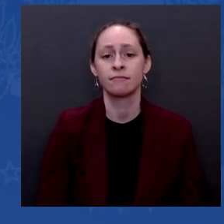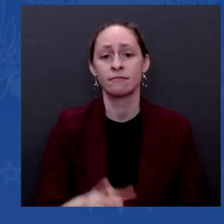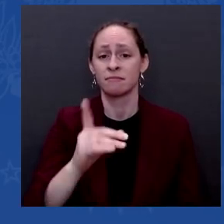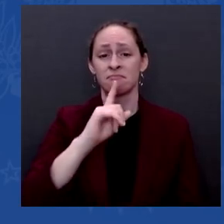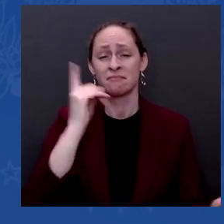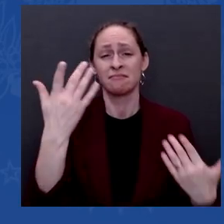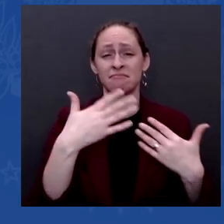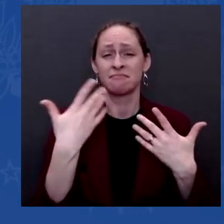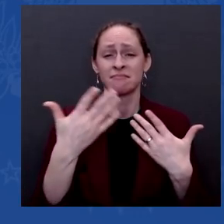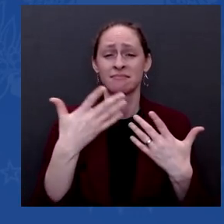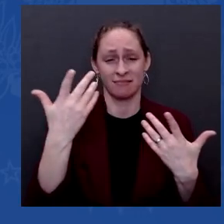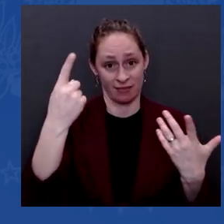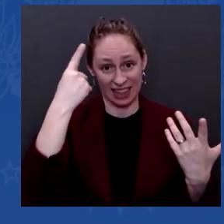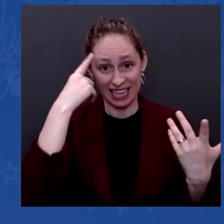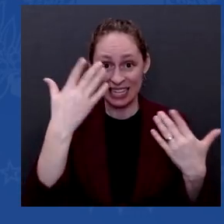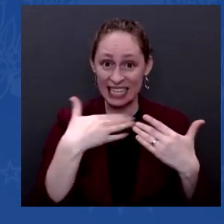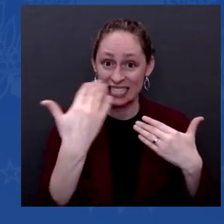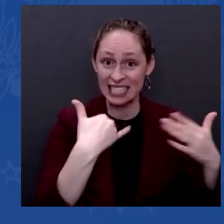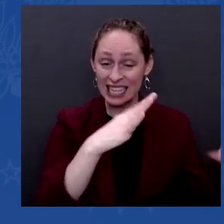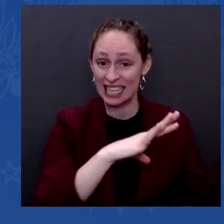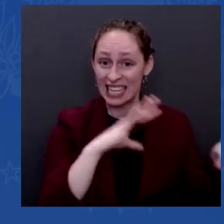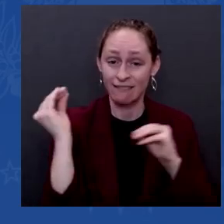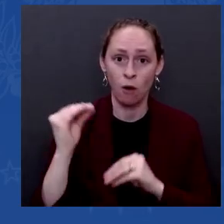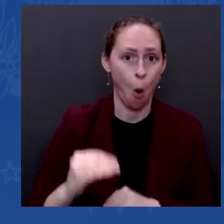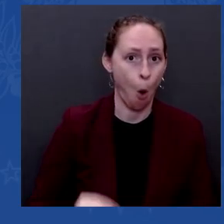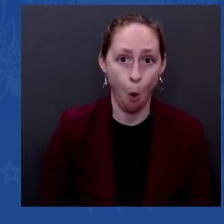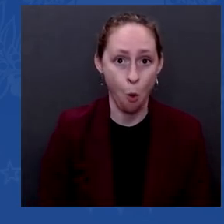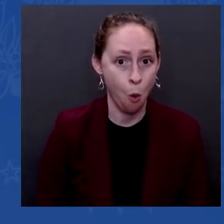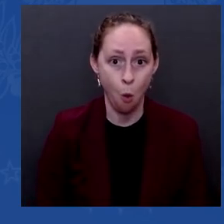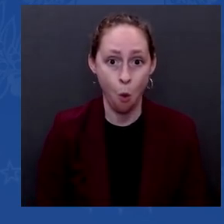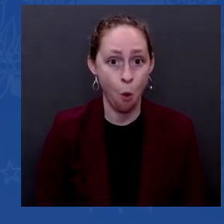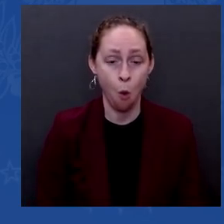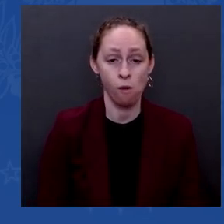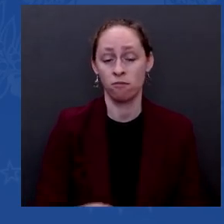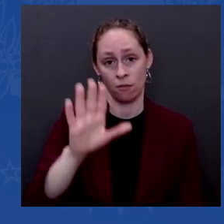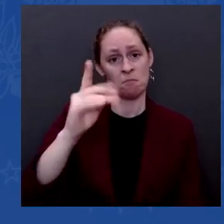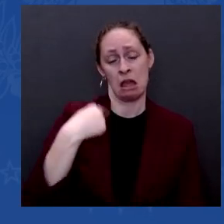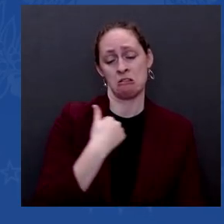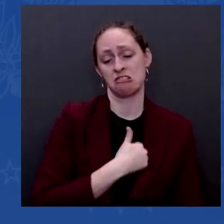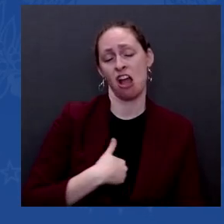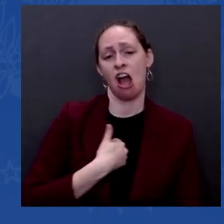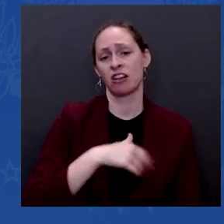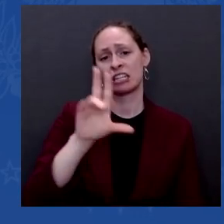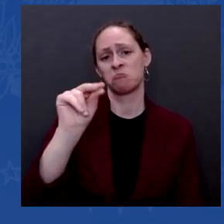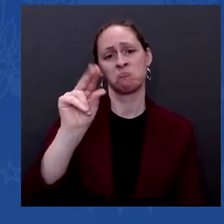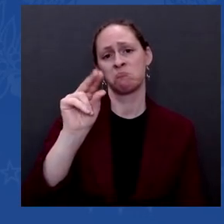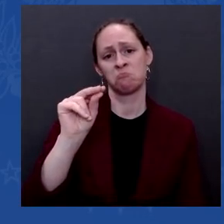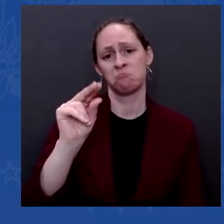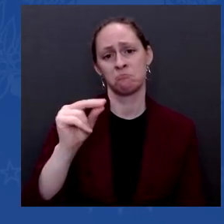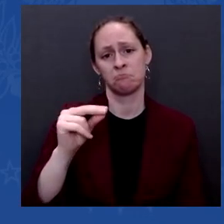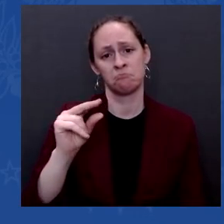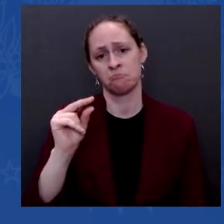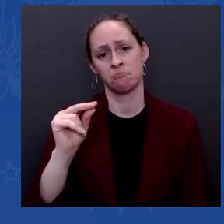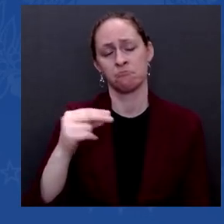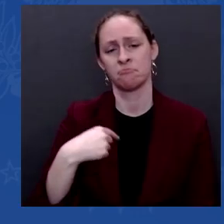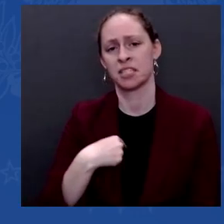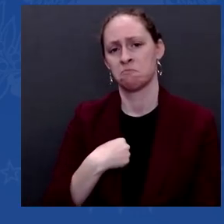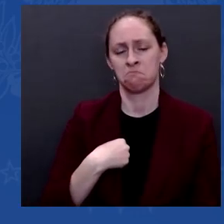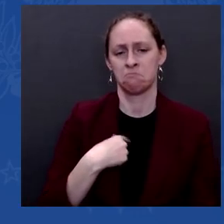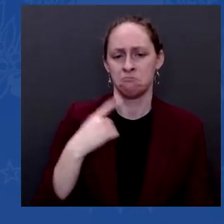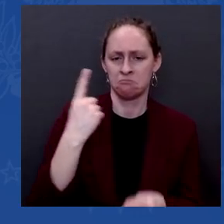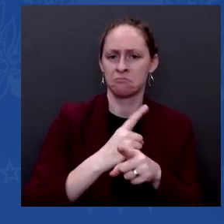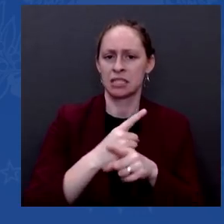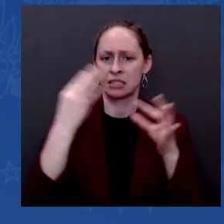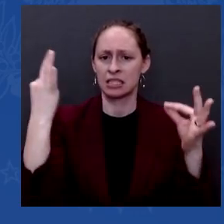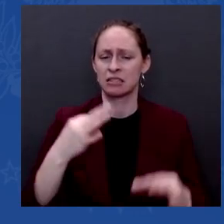apologies for what I did. I have a great concern for the women and men who were blown up on the line at the